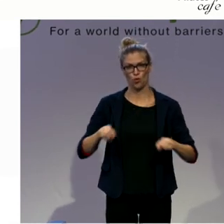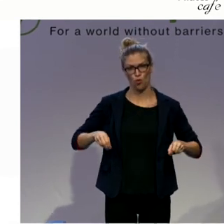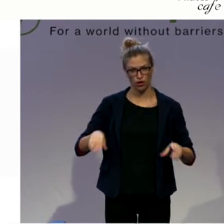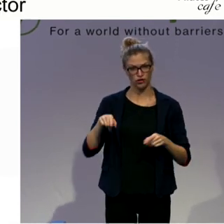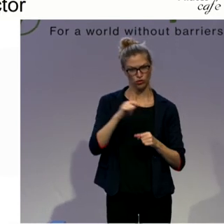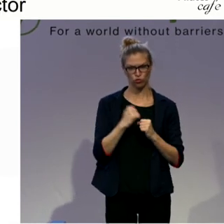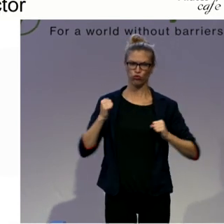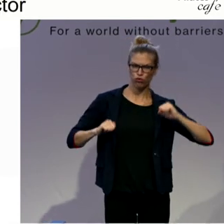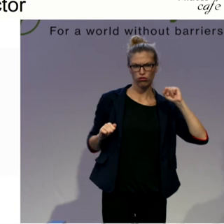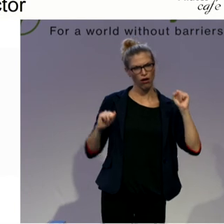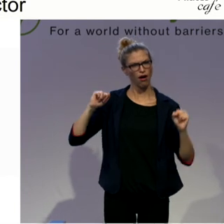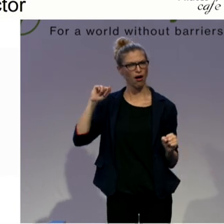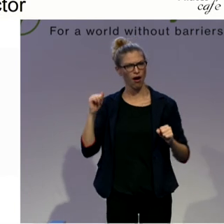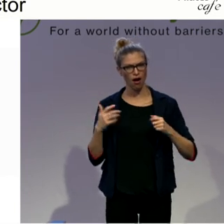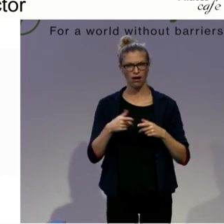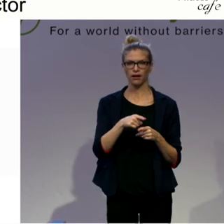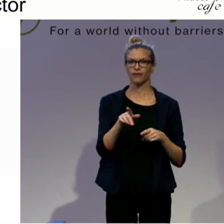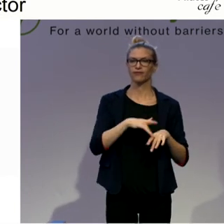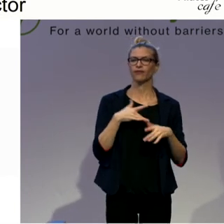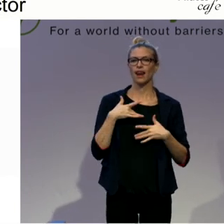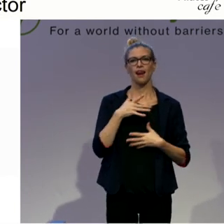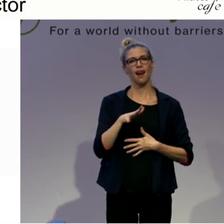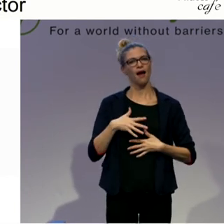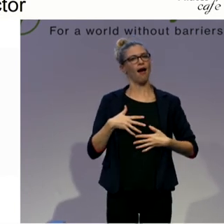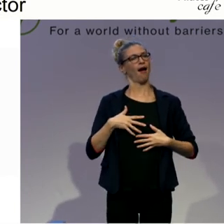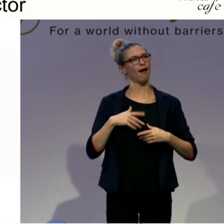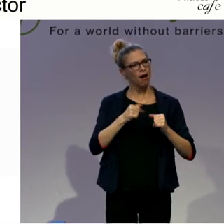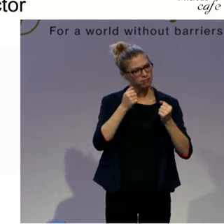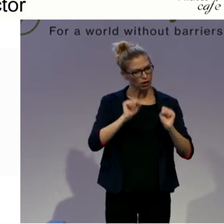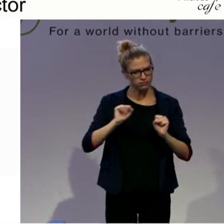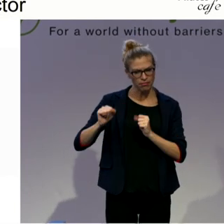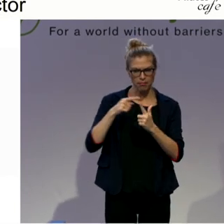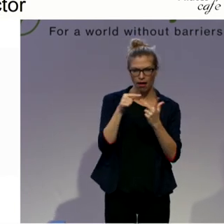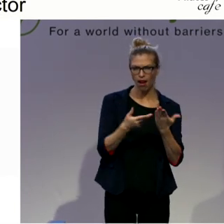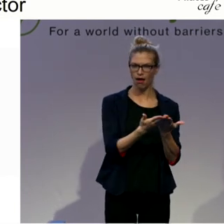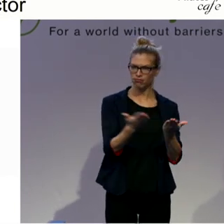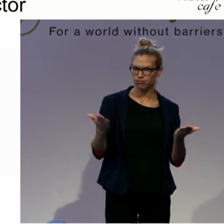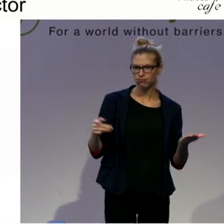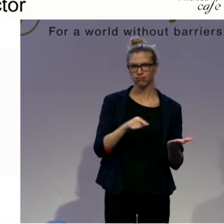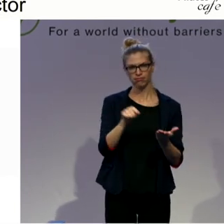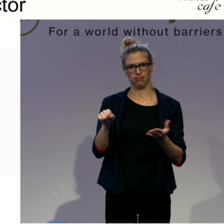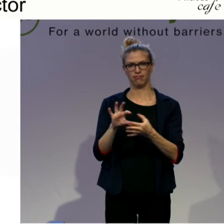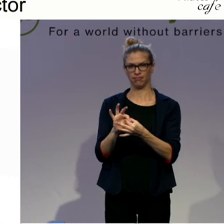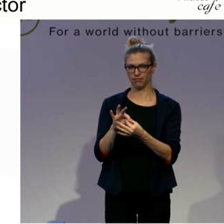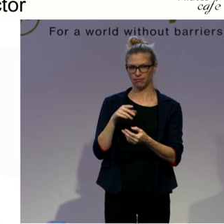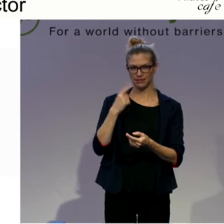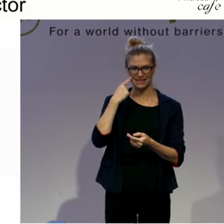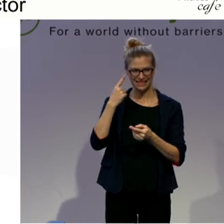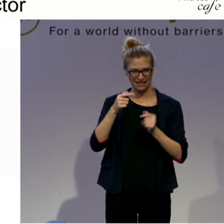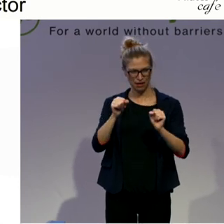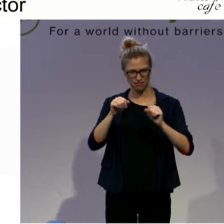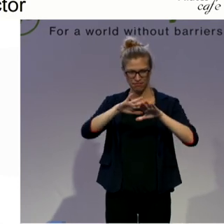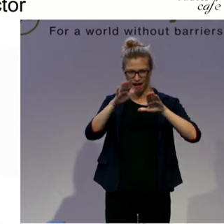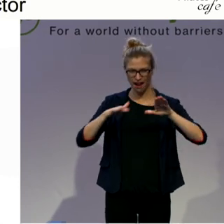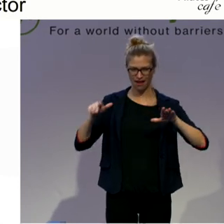able to use different types of equipment. For example, this one. On this picture is a Pilates equipment